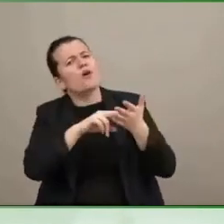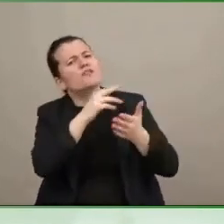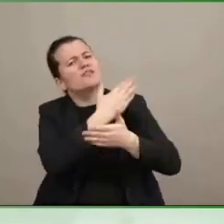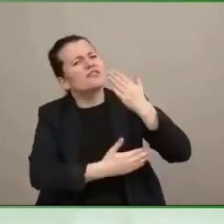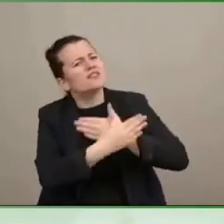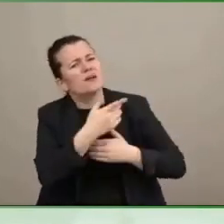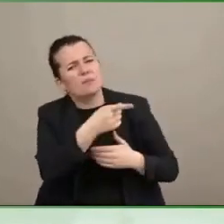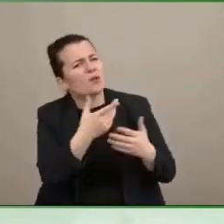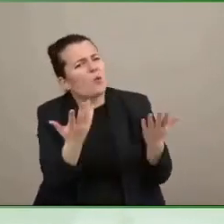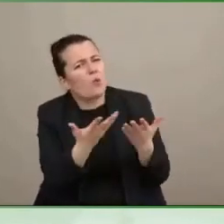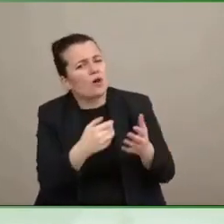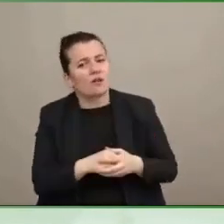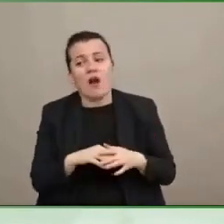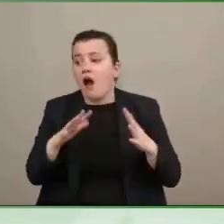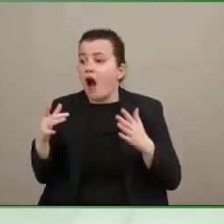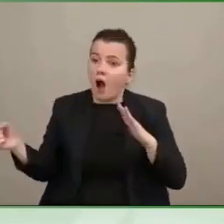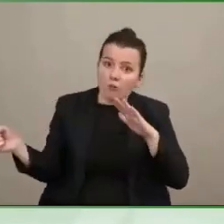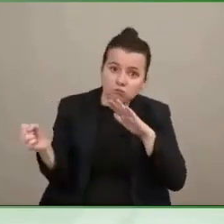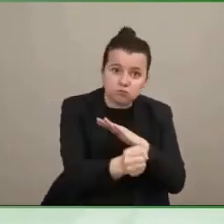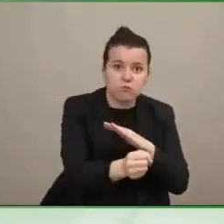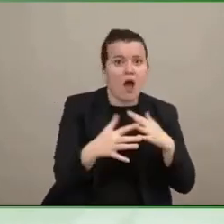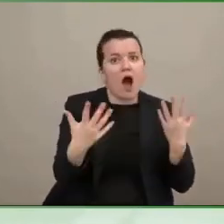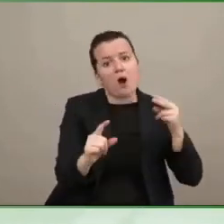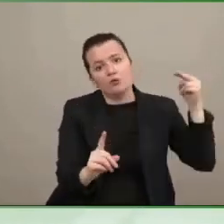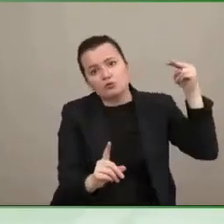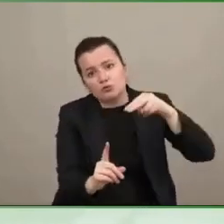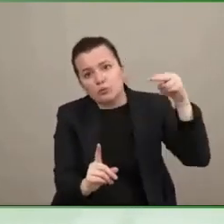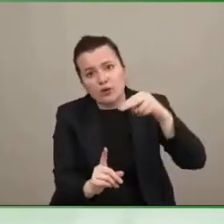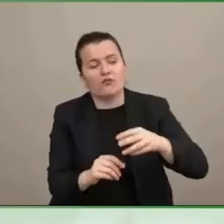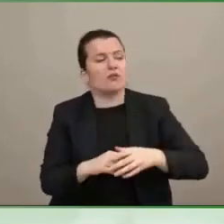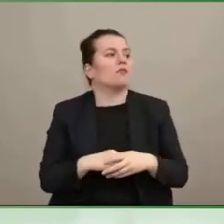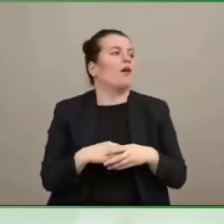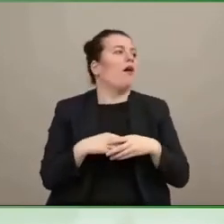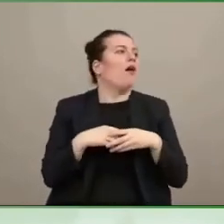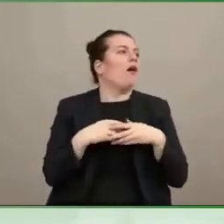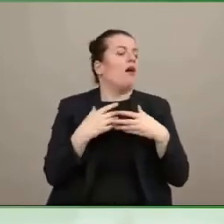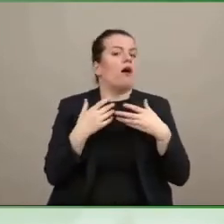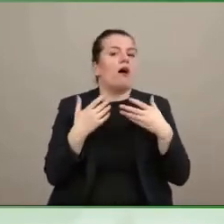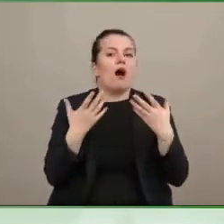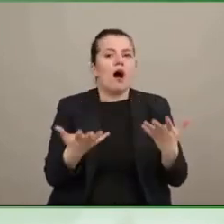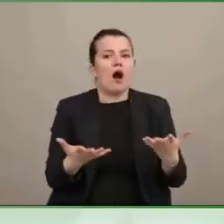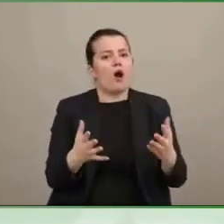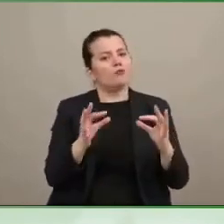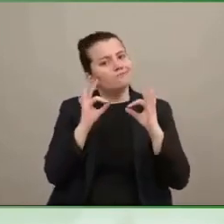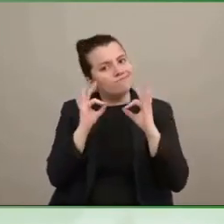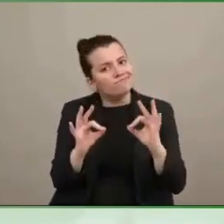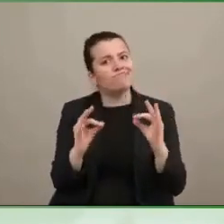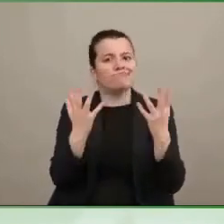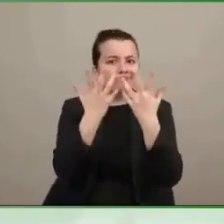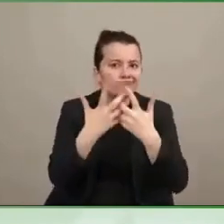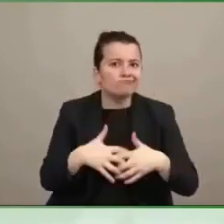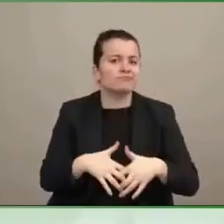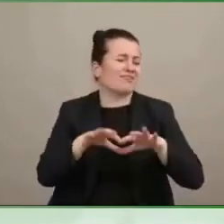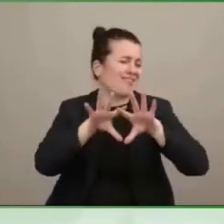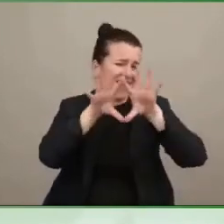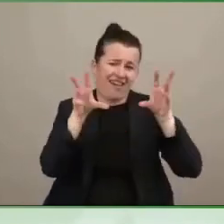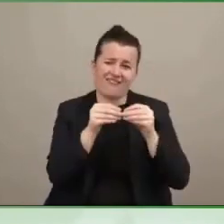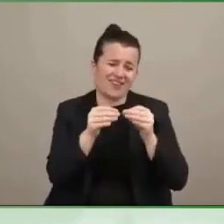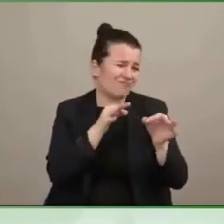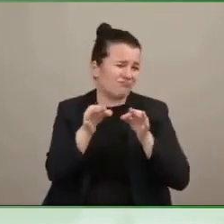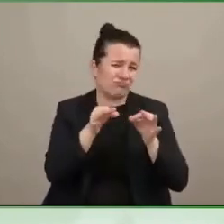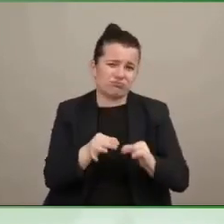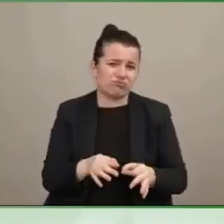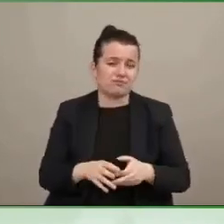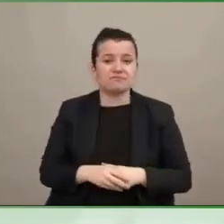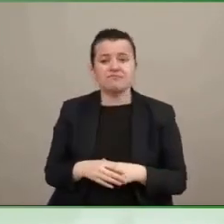somebody? How do you supervise somebody? What do you need to make sure of with etiquette? So I think there are resources out there for